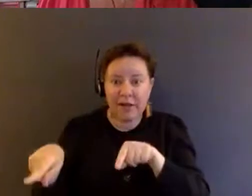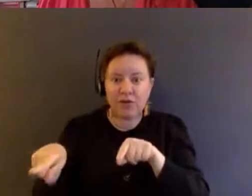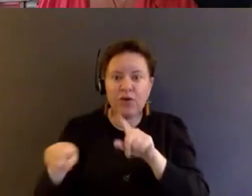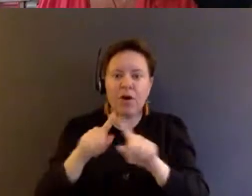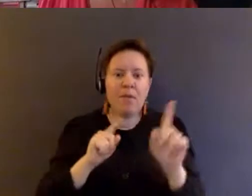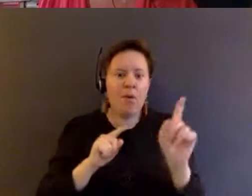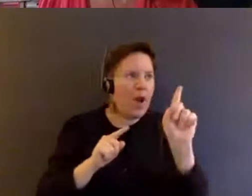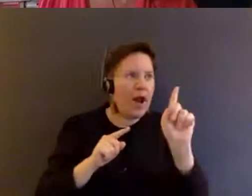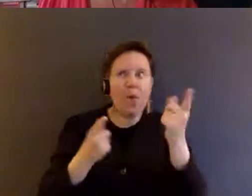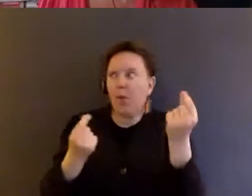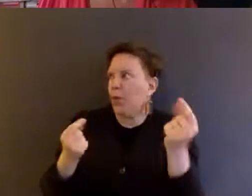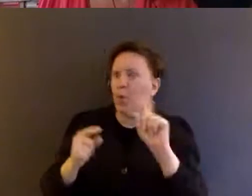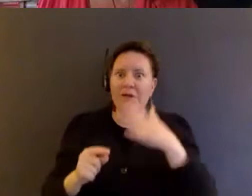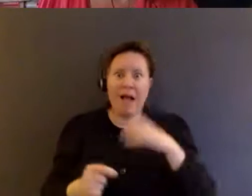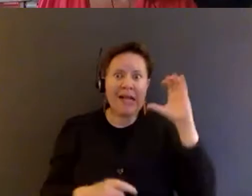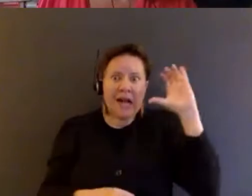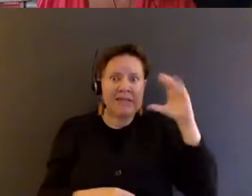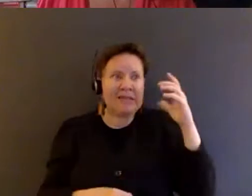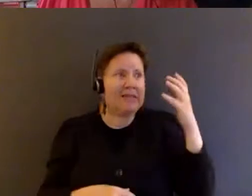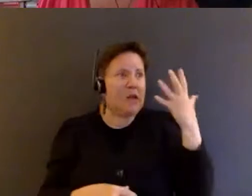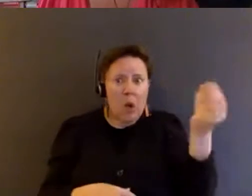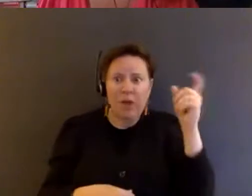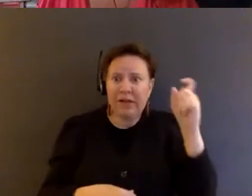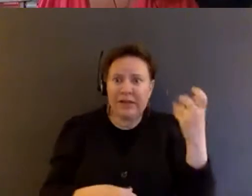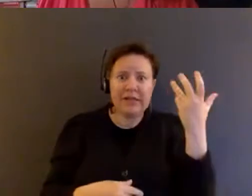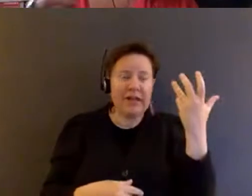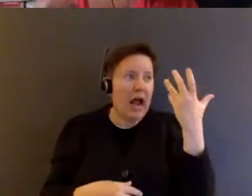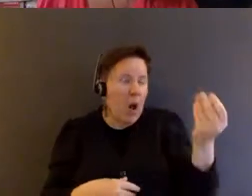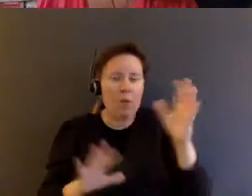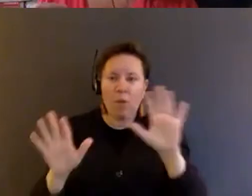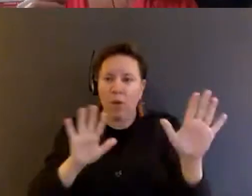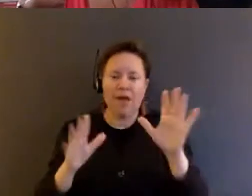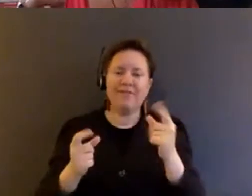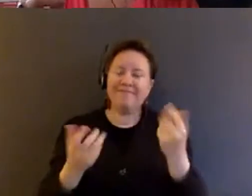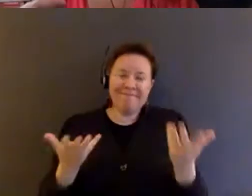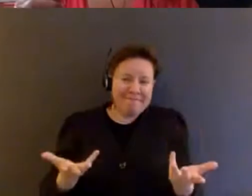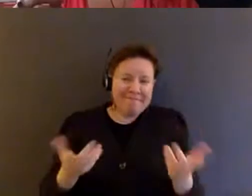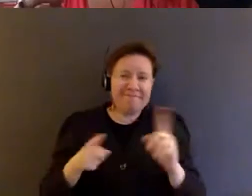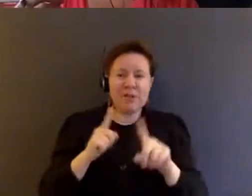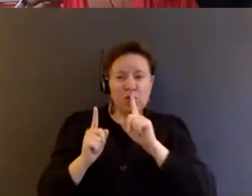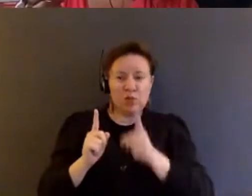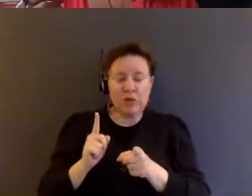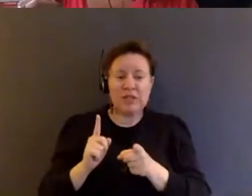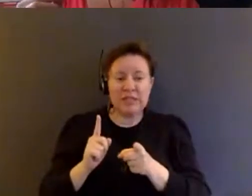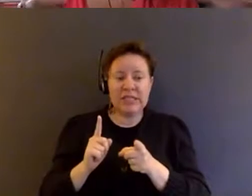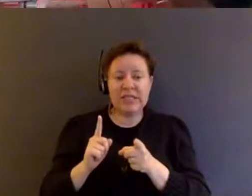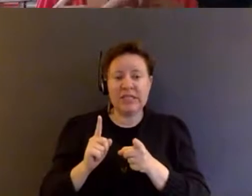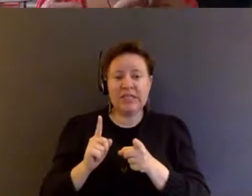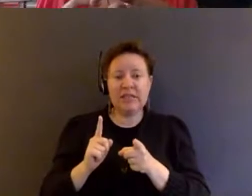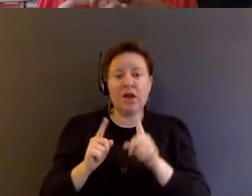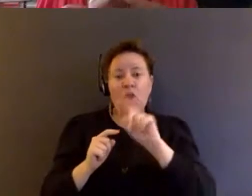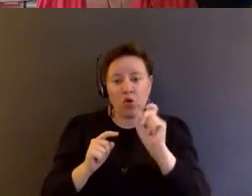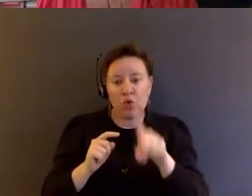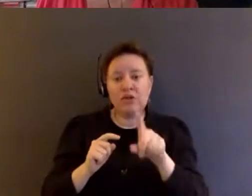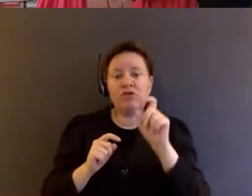go? Where does my cousin go? cousin needs to get out now? so on. But this is really an action, a question that needs to